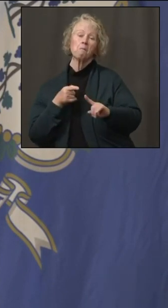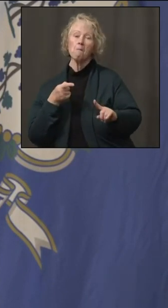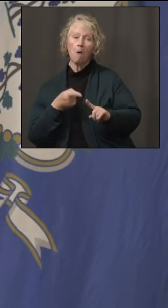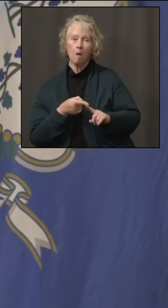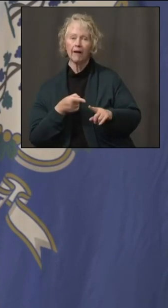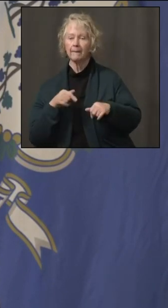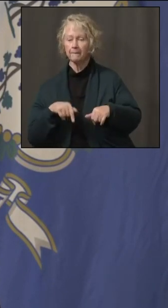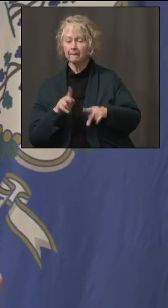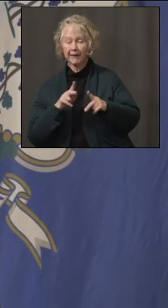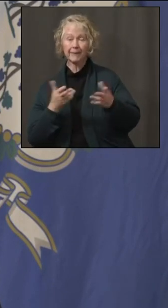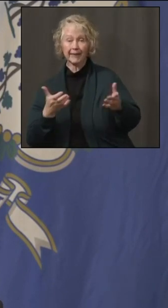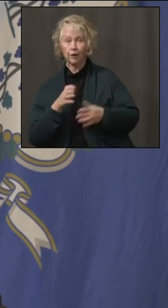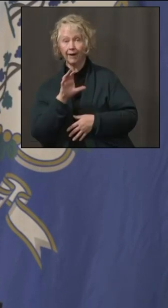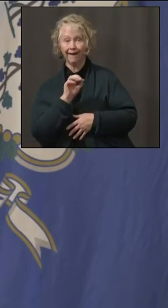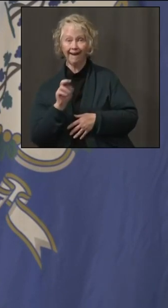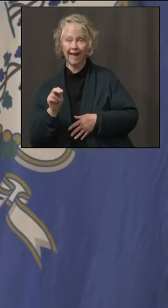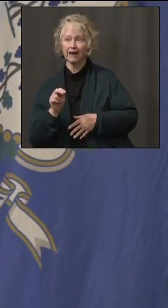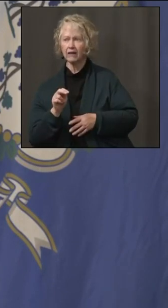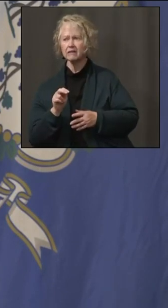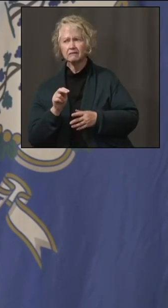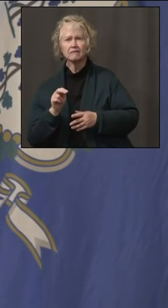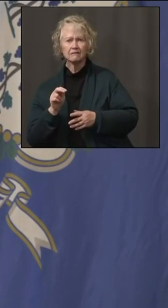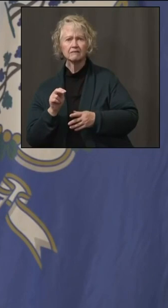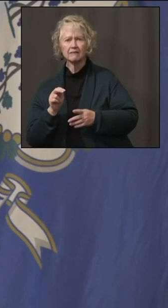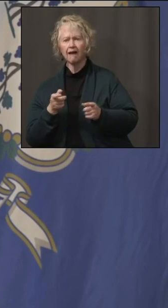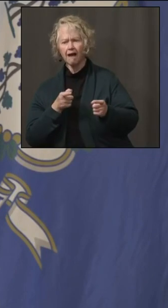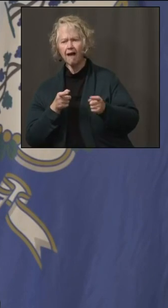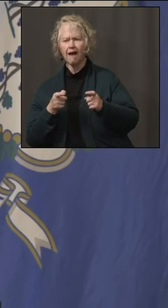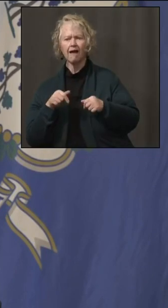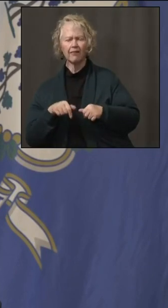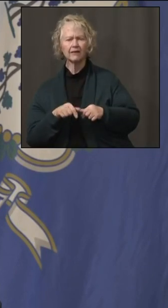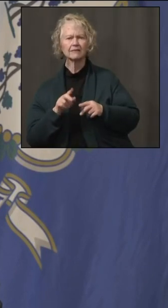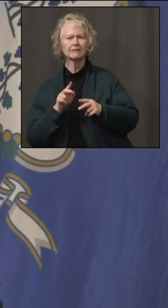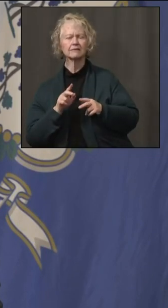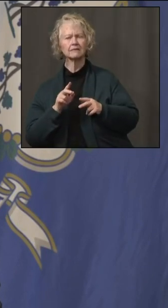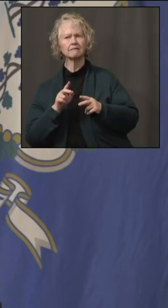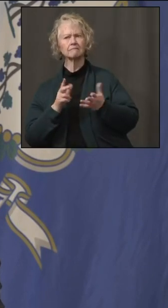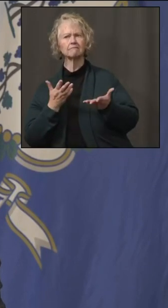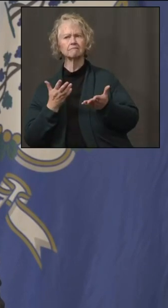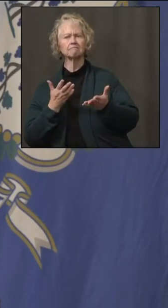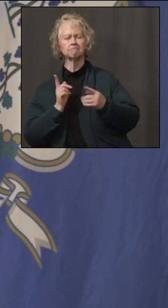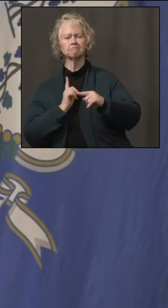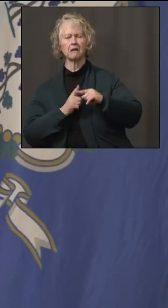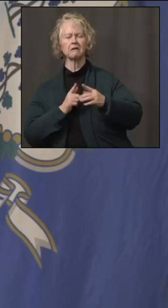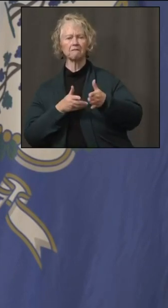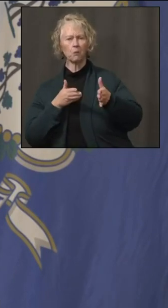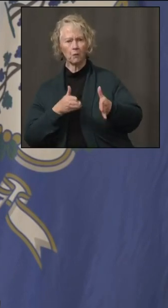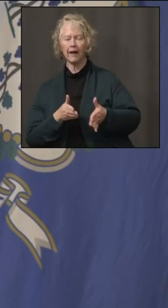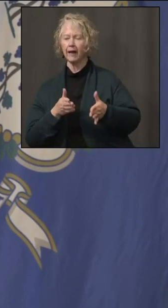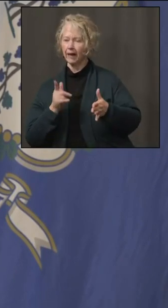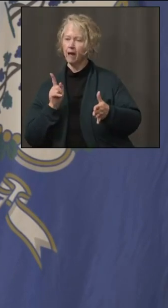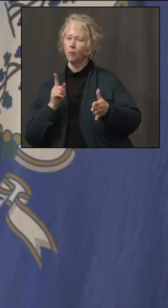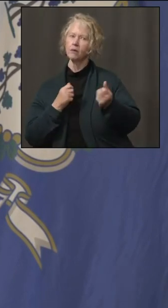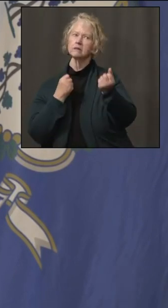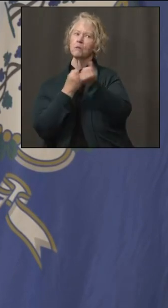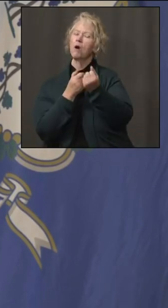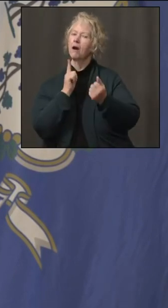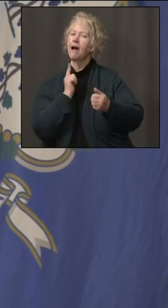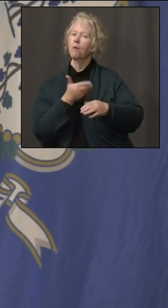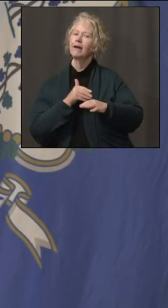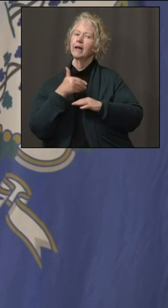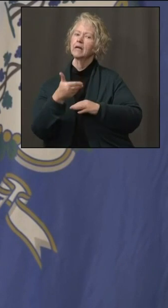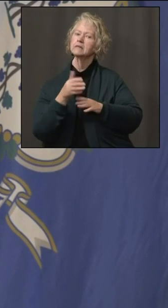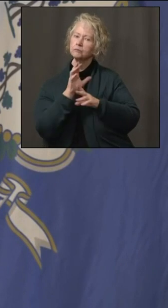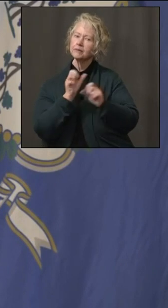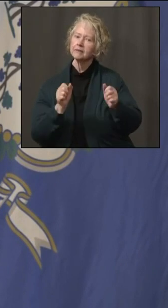the people of Connecticut are going to handle this responsibly and coalesce around the next president of the States.